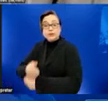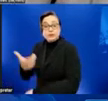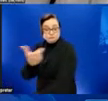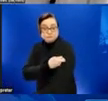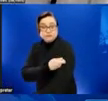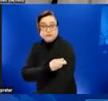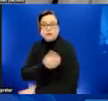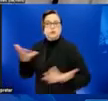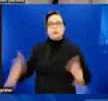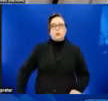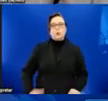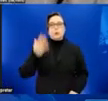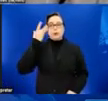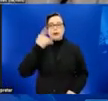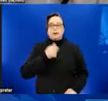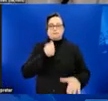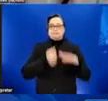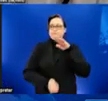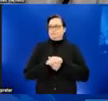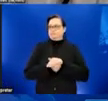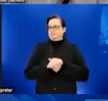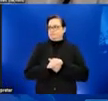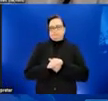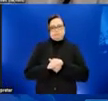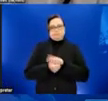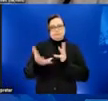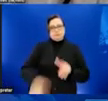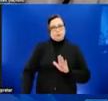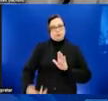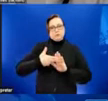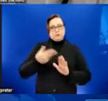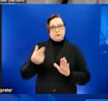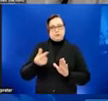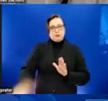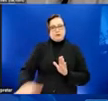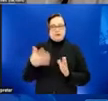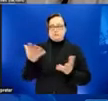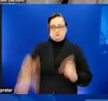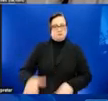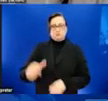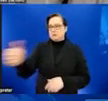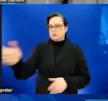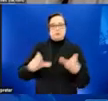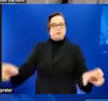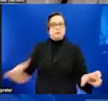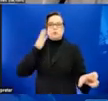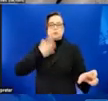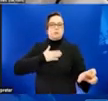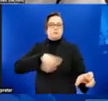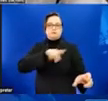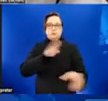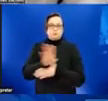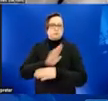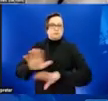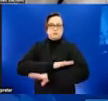even when they don't have it, or being labeled gay when they don't want others to know their personal business. This